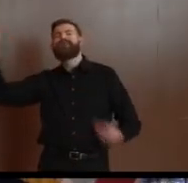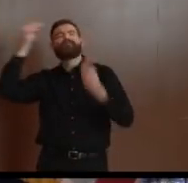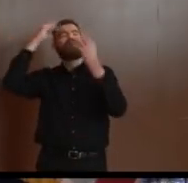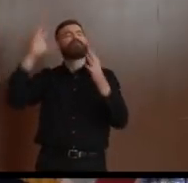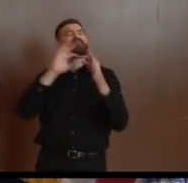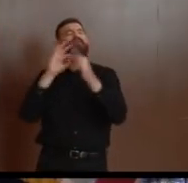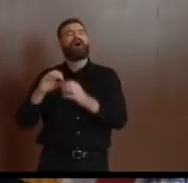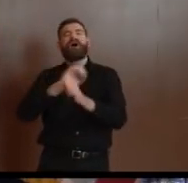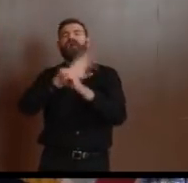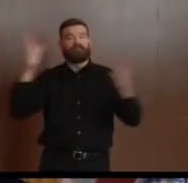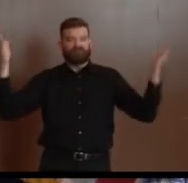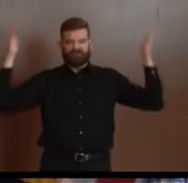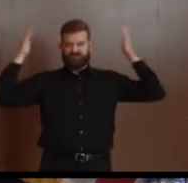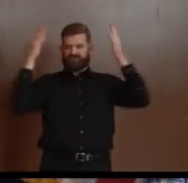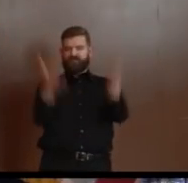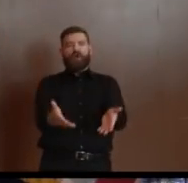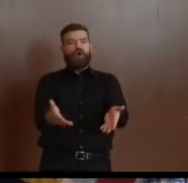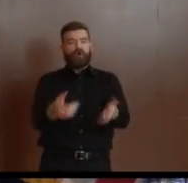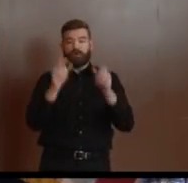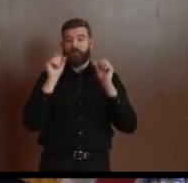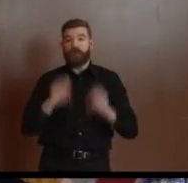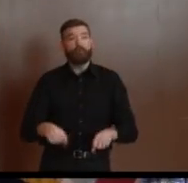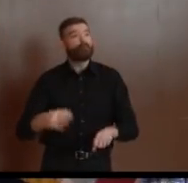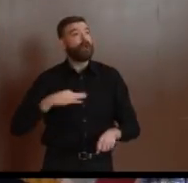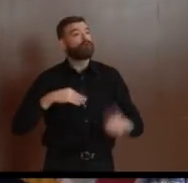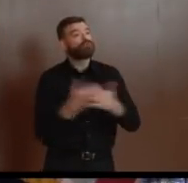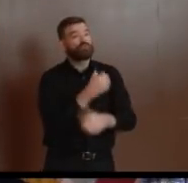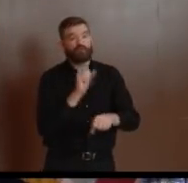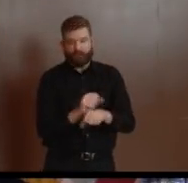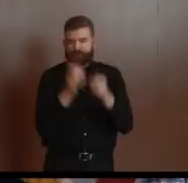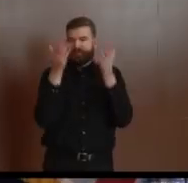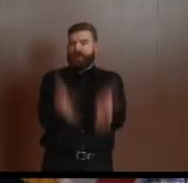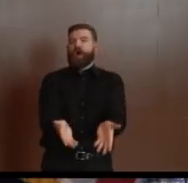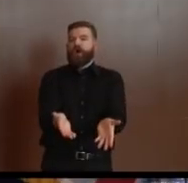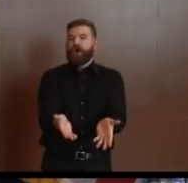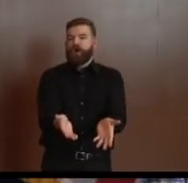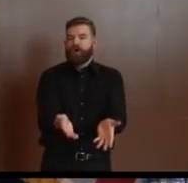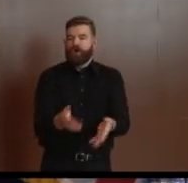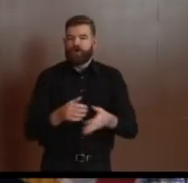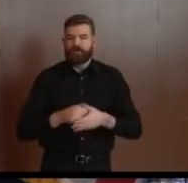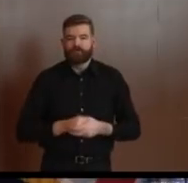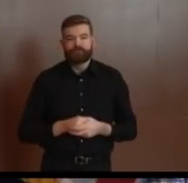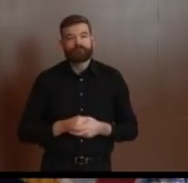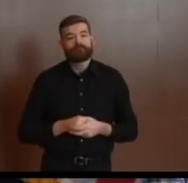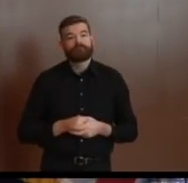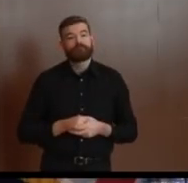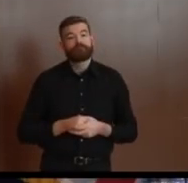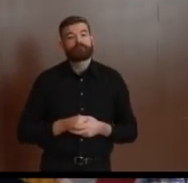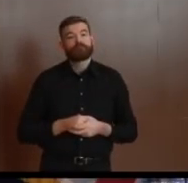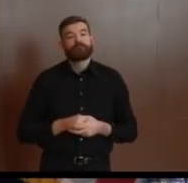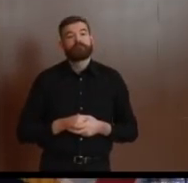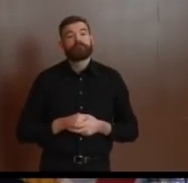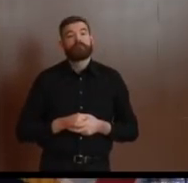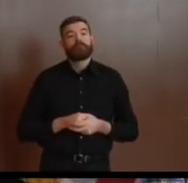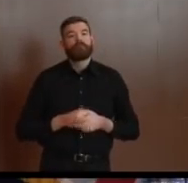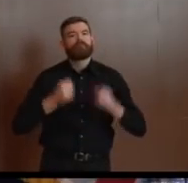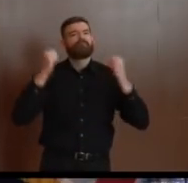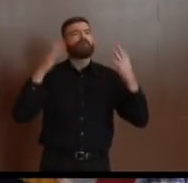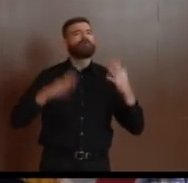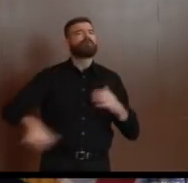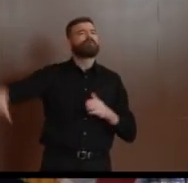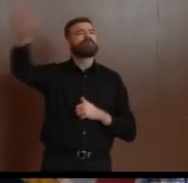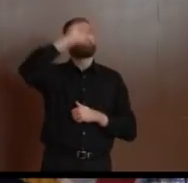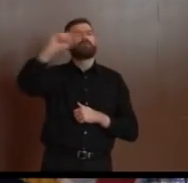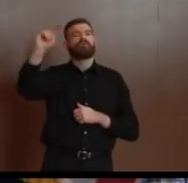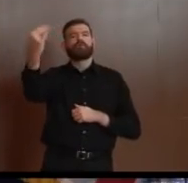Finally, I know that many New Jerseyans have been reaching out to state offices for answers to questions or to apply for necessary benefits.